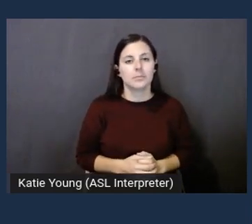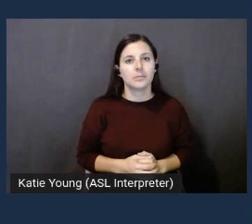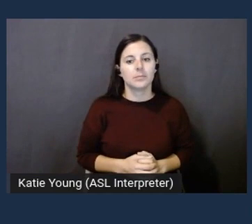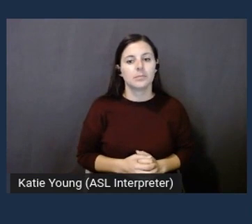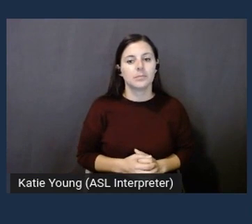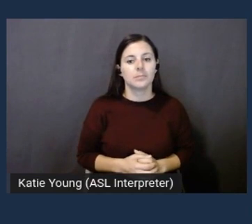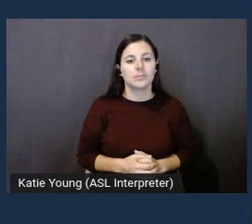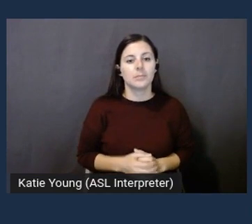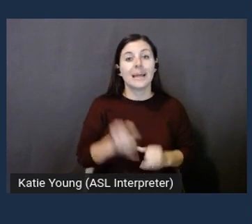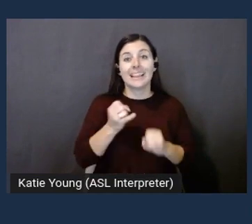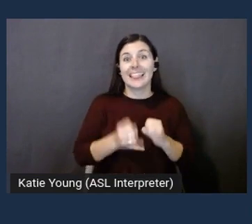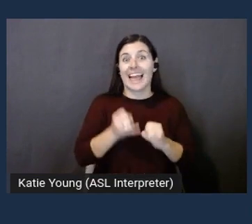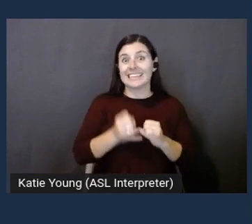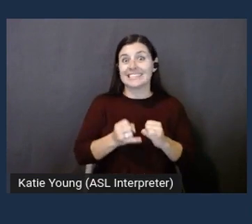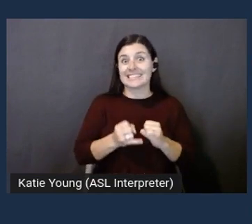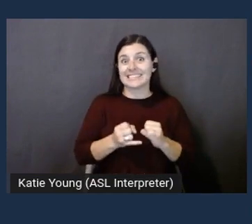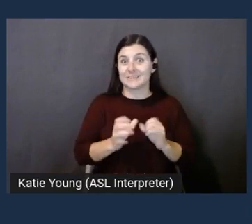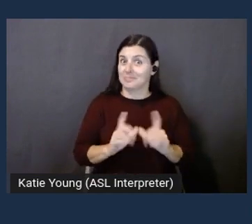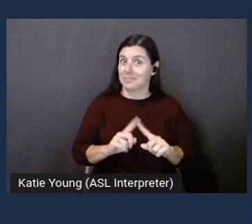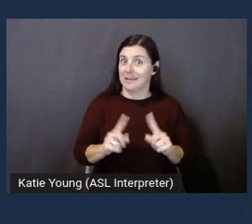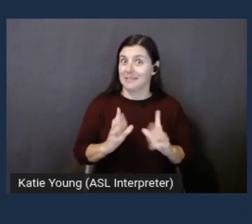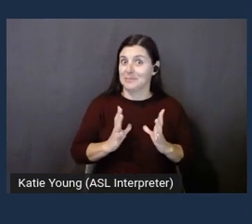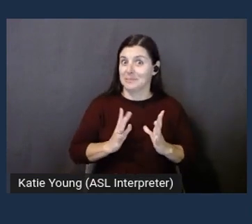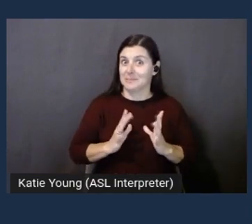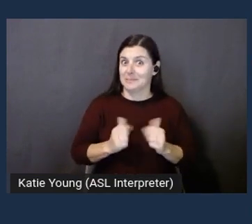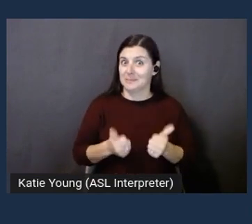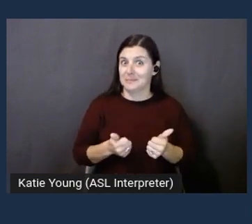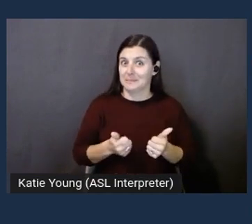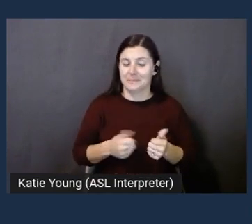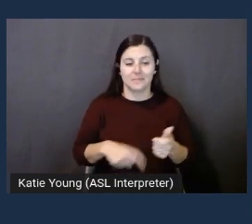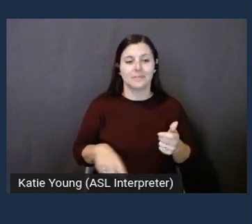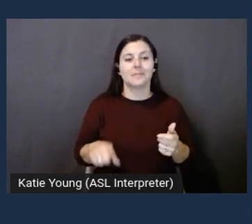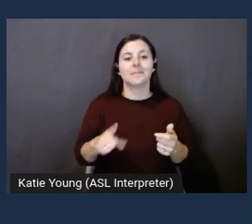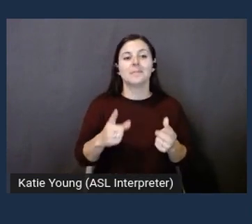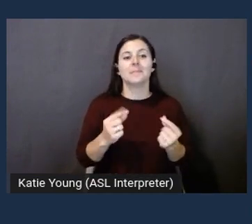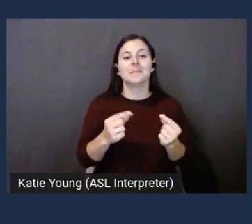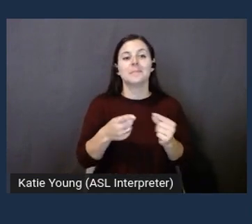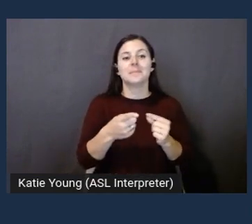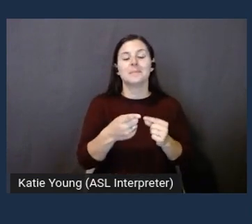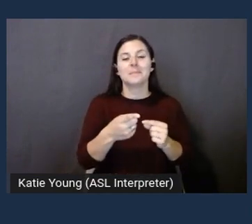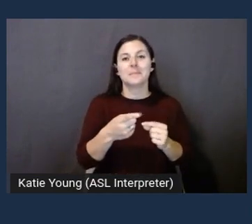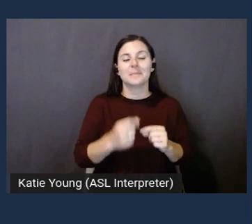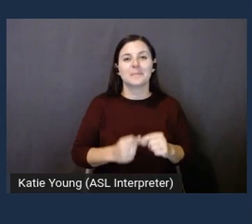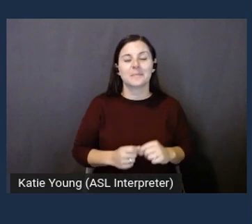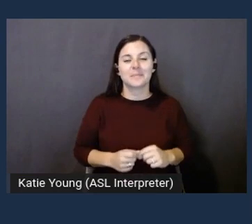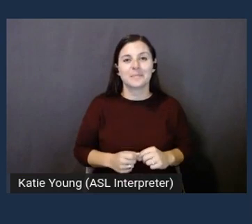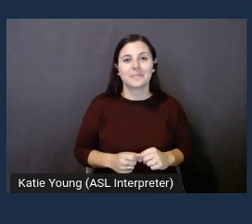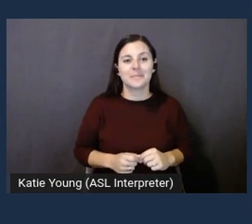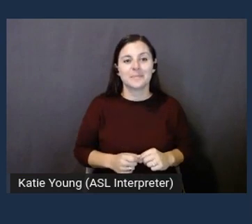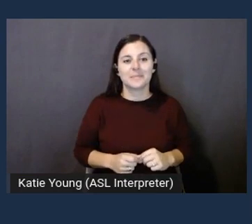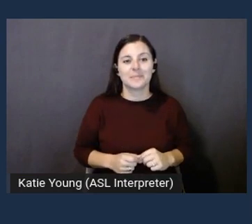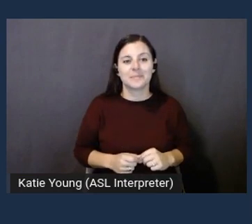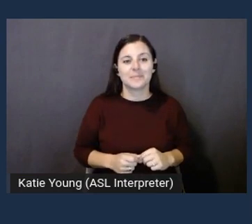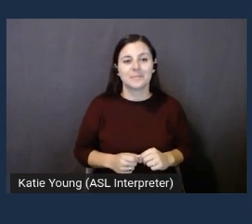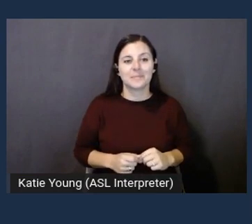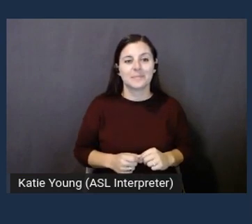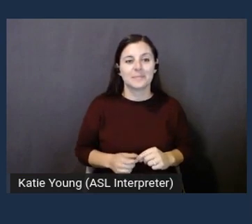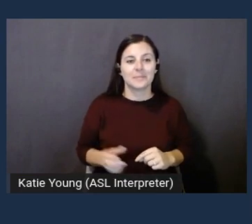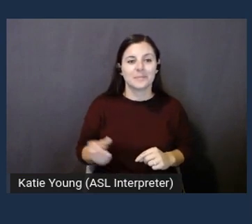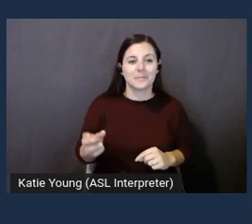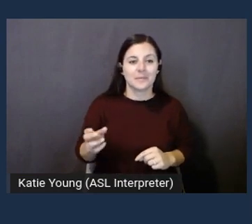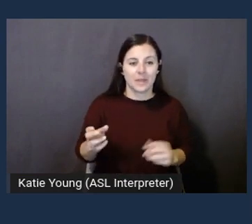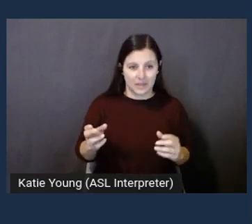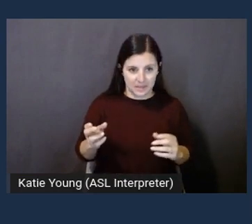Last but definitely not the least, here you go. This is the new high-volume outbound